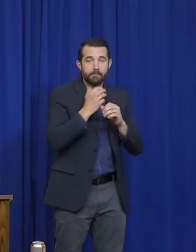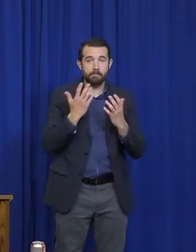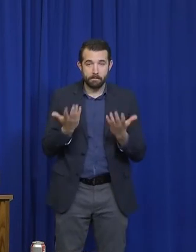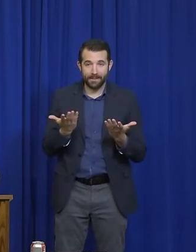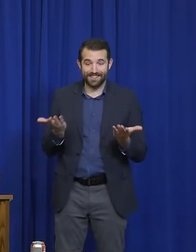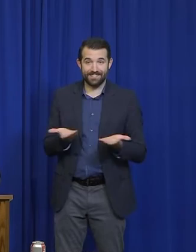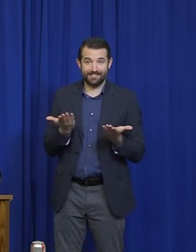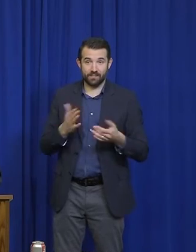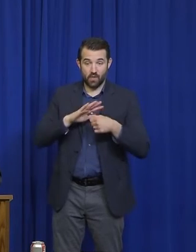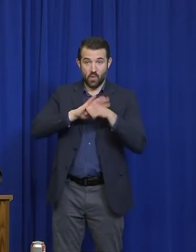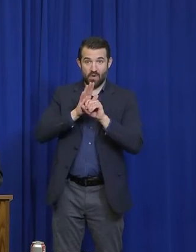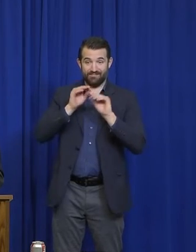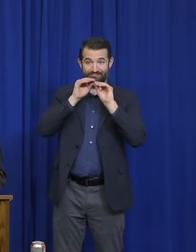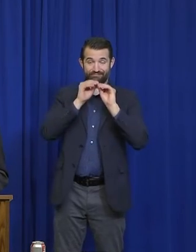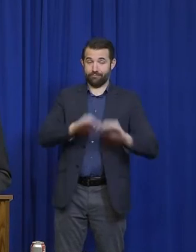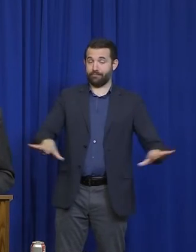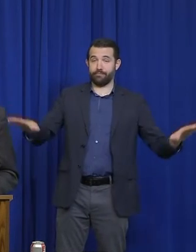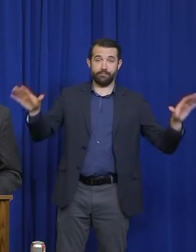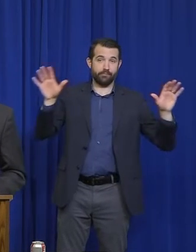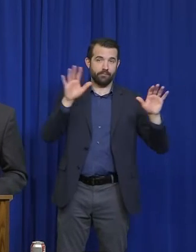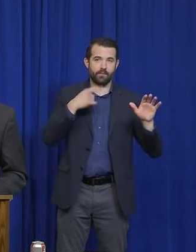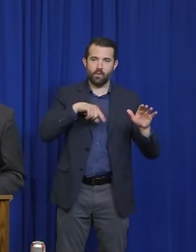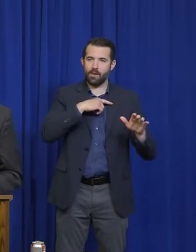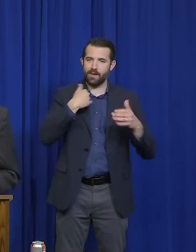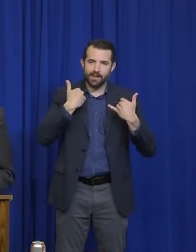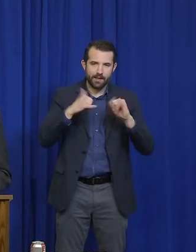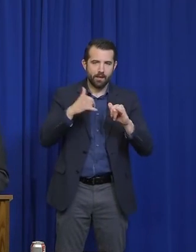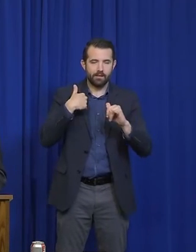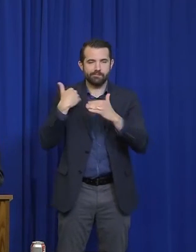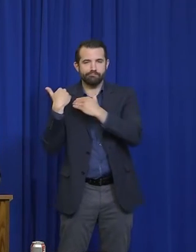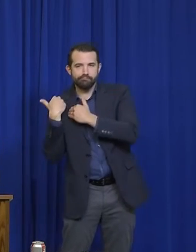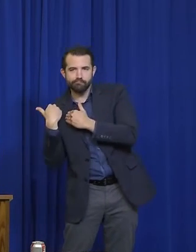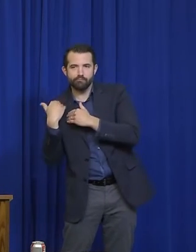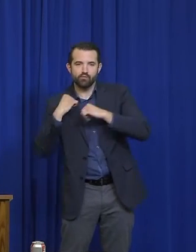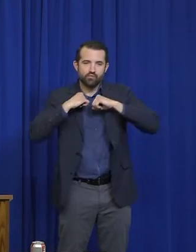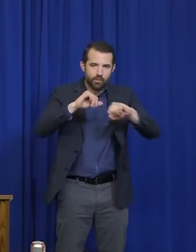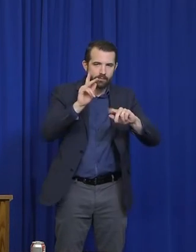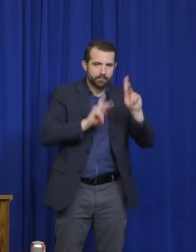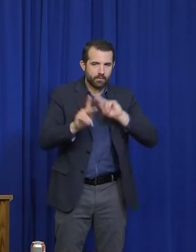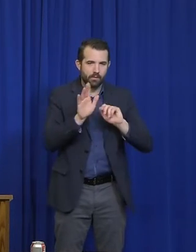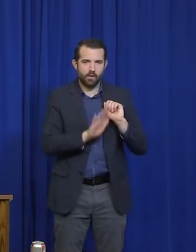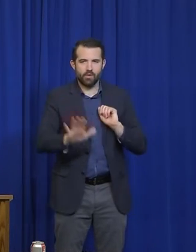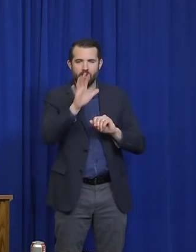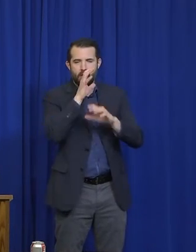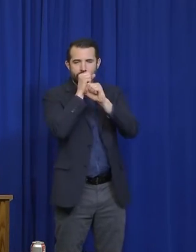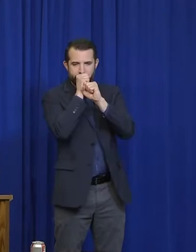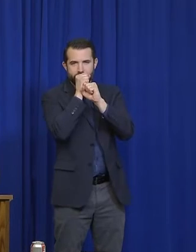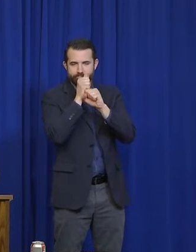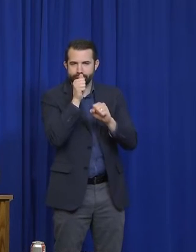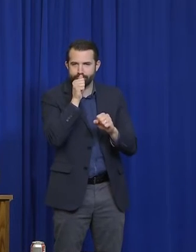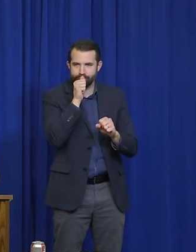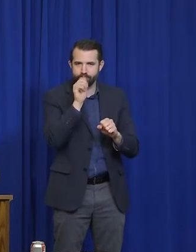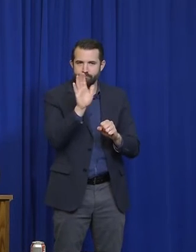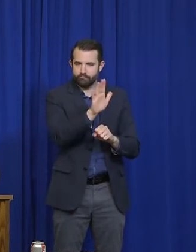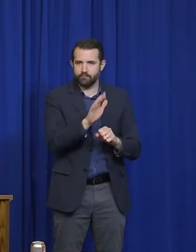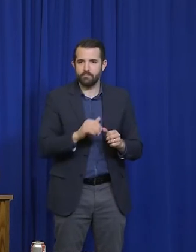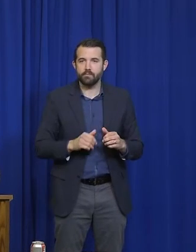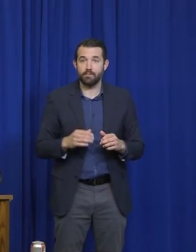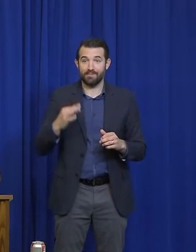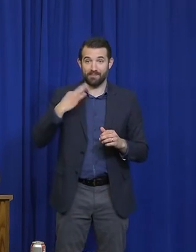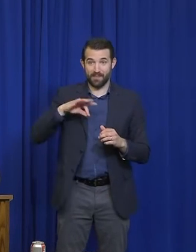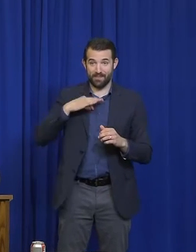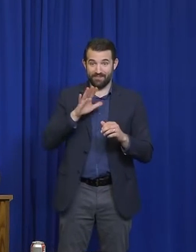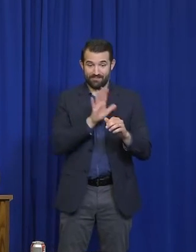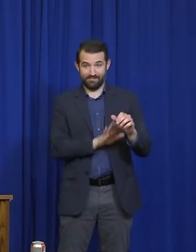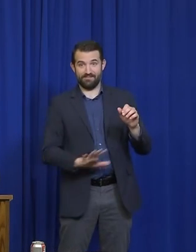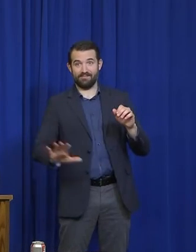an ethical obligation to protect people's privacy. So, in not dense rural parts of the state, if we